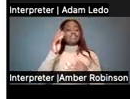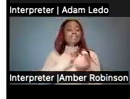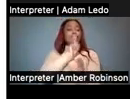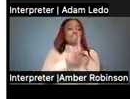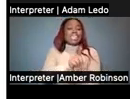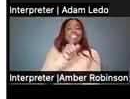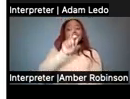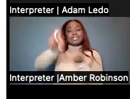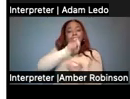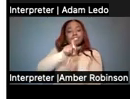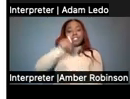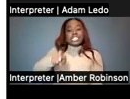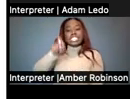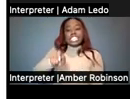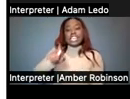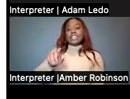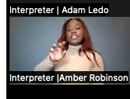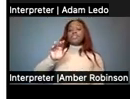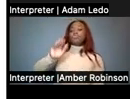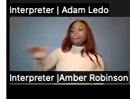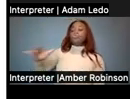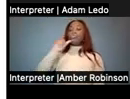particularly the kids in the class with charge.